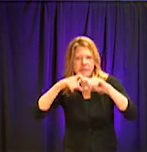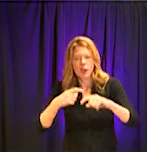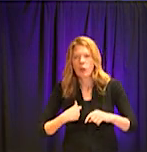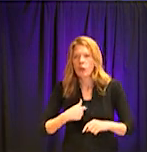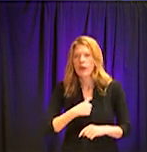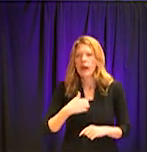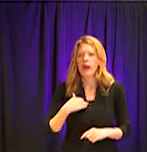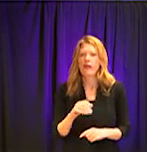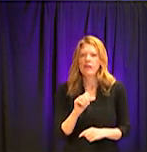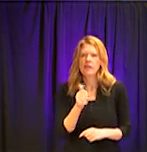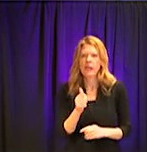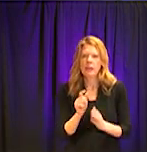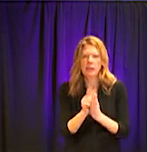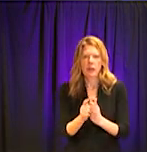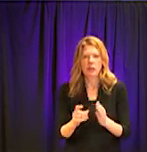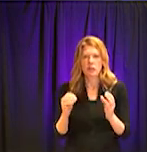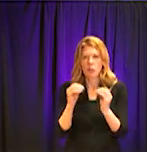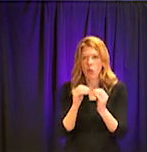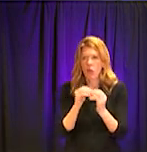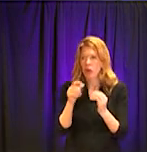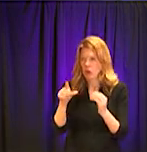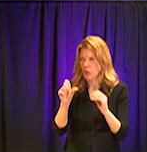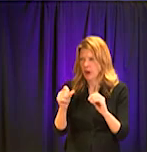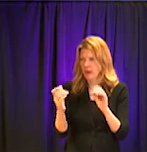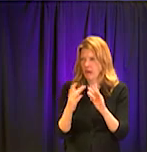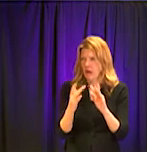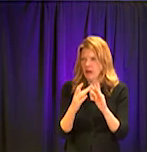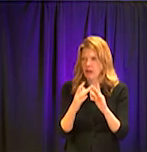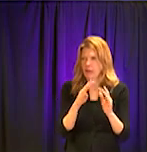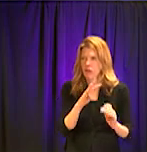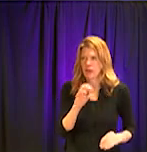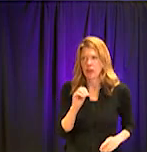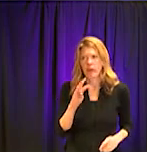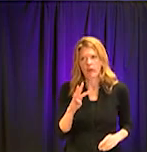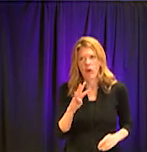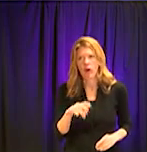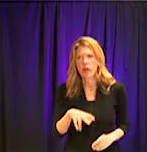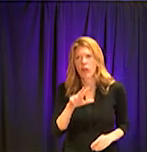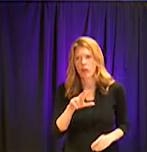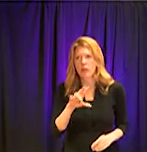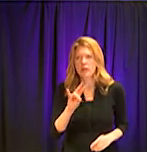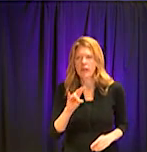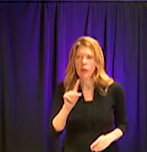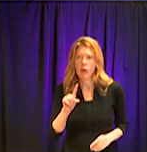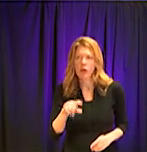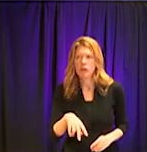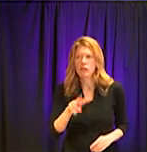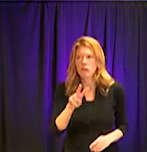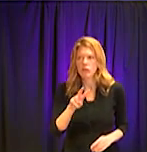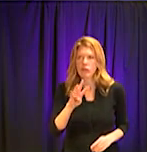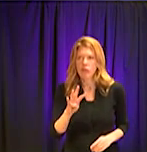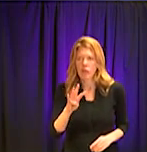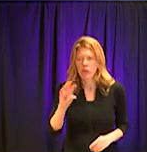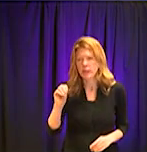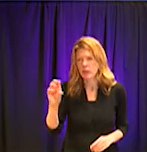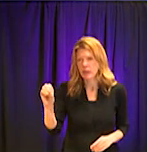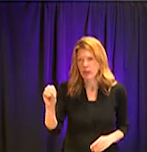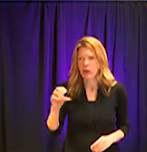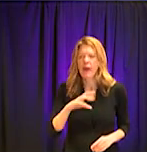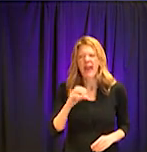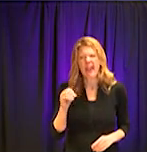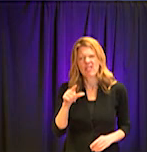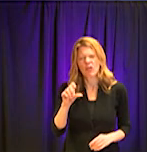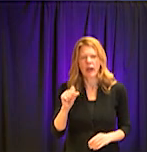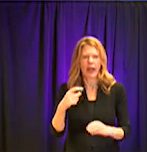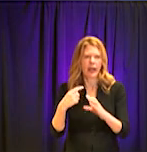open. You can call and send questions at 404-371-2400. And you can